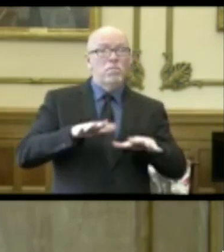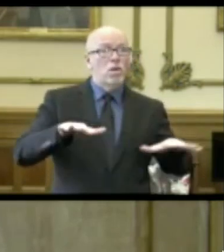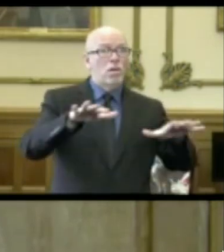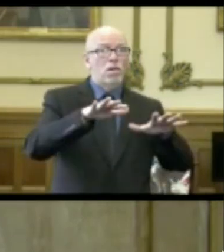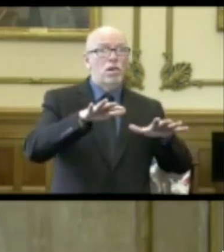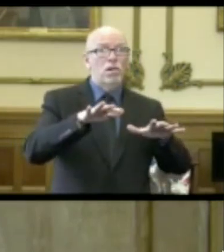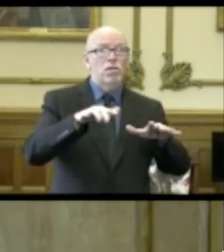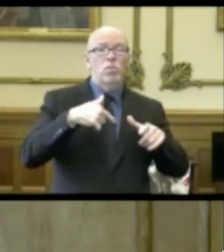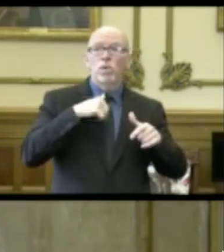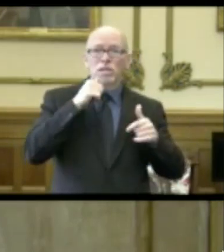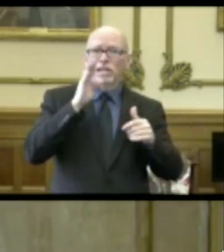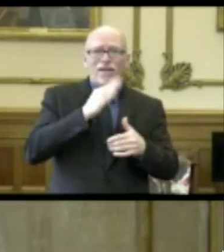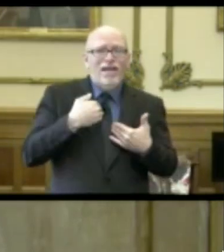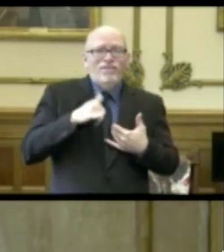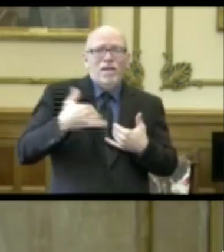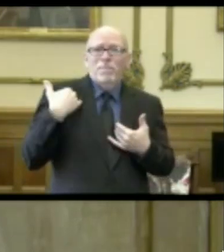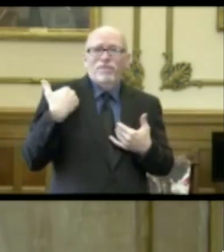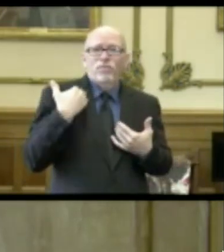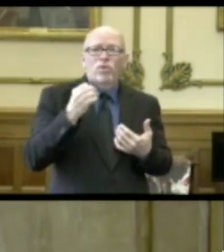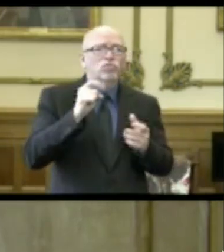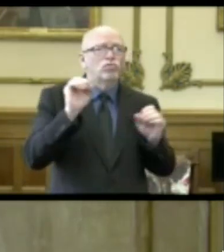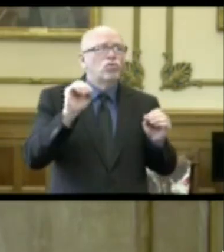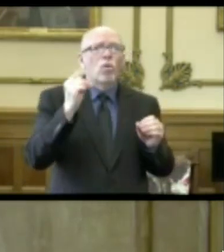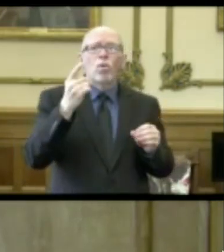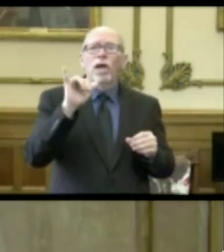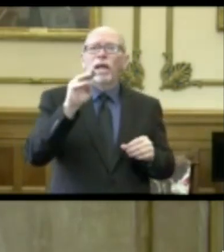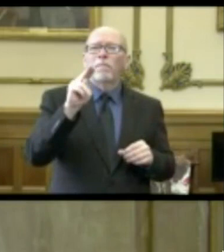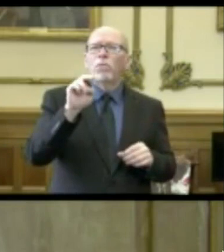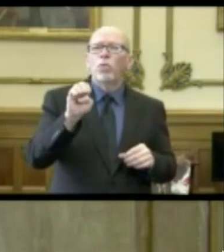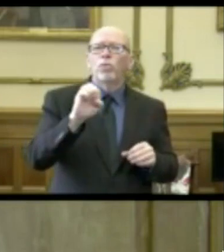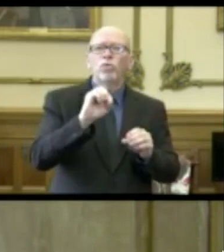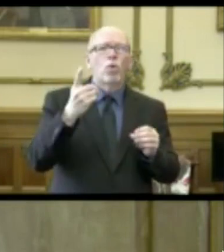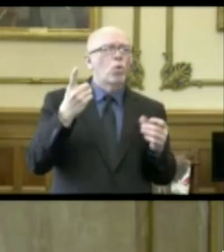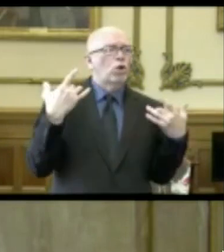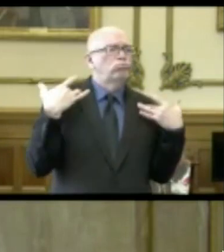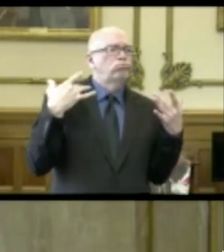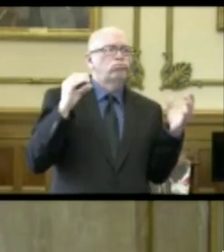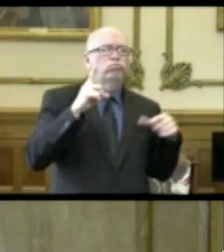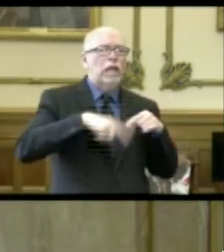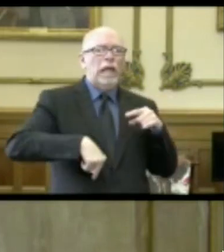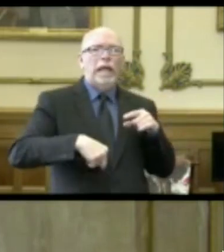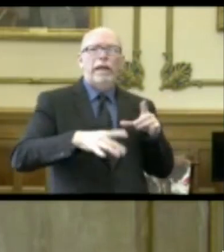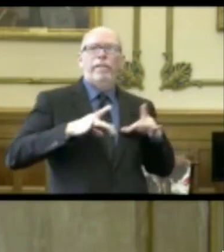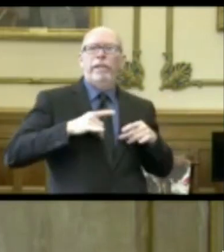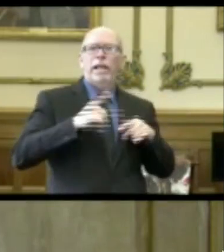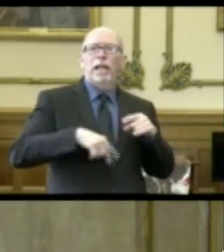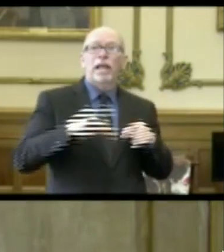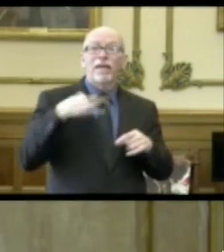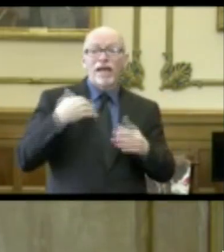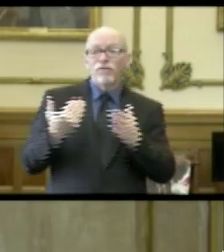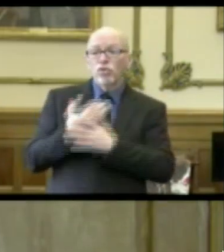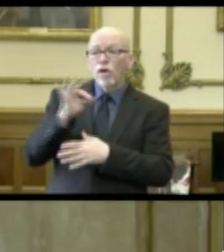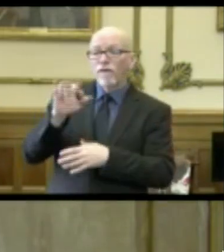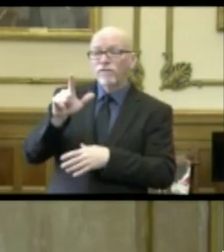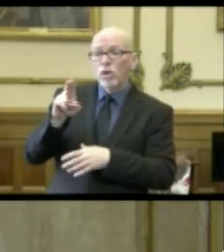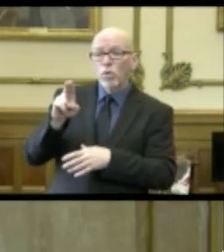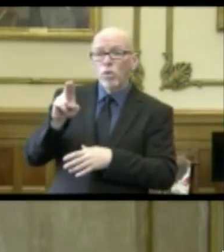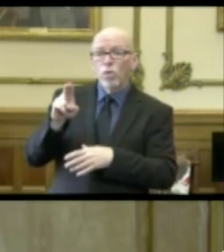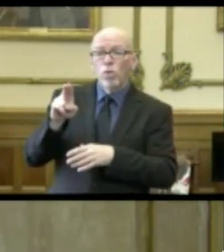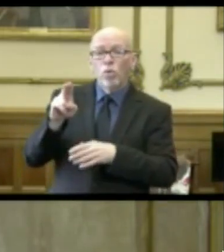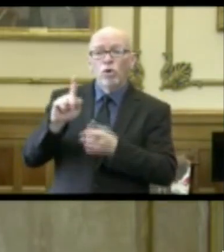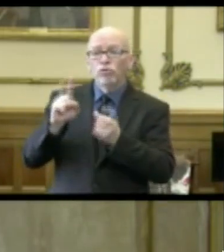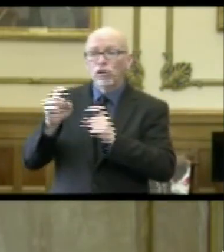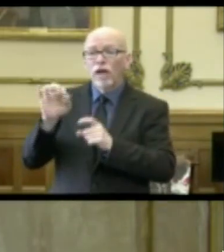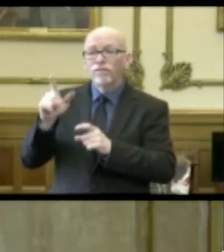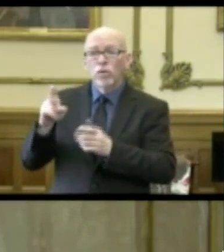we hadn't had this before. So there weren't people out there that even if we got a new influenza strain, might get a little sick, might get